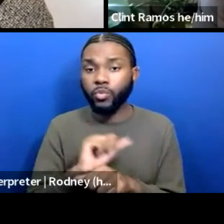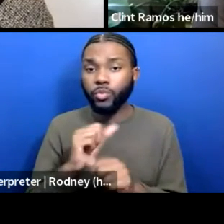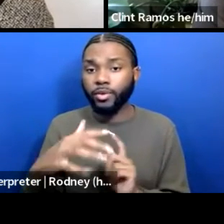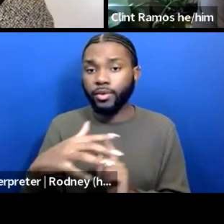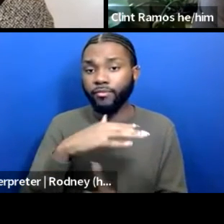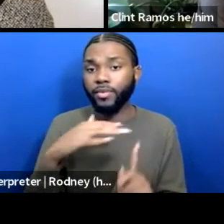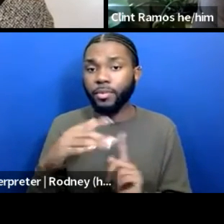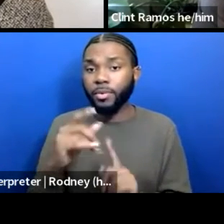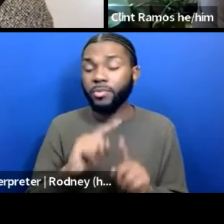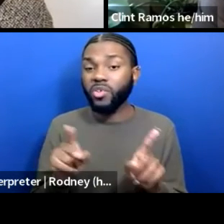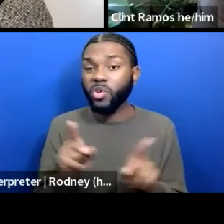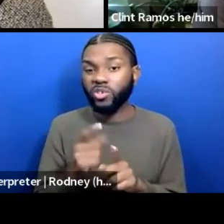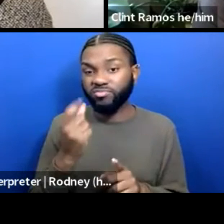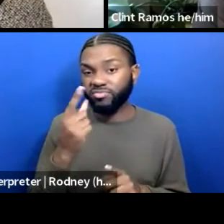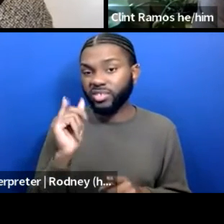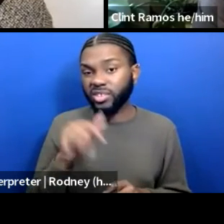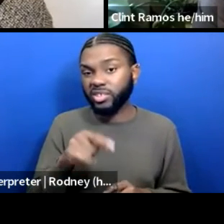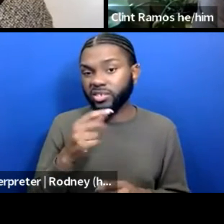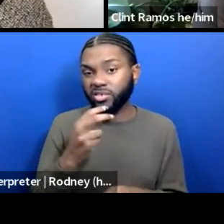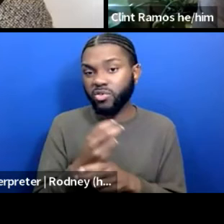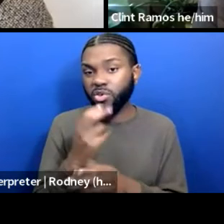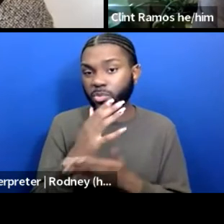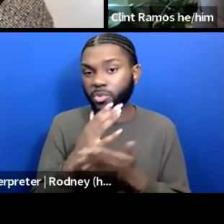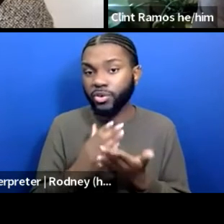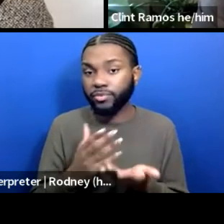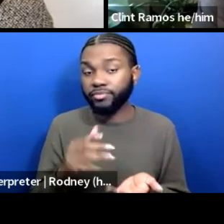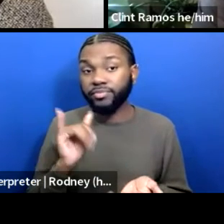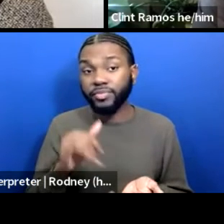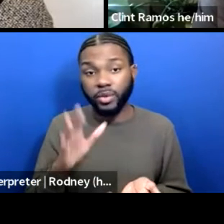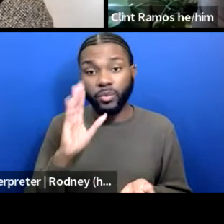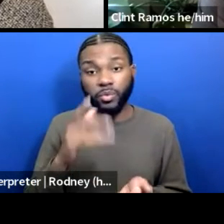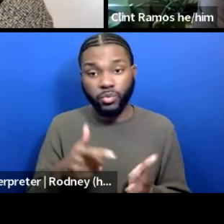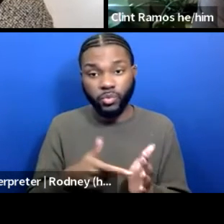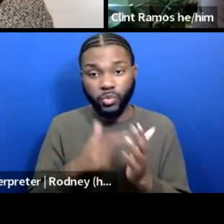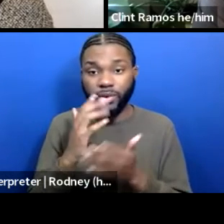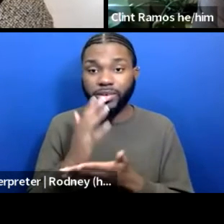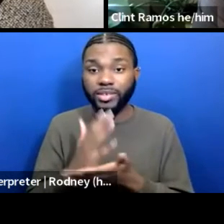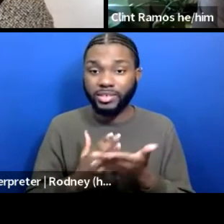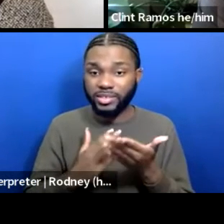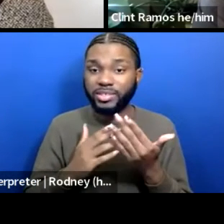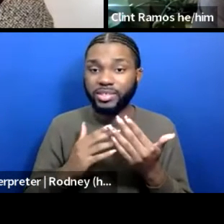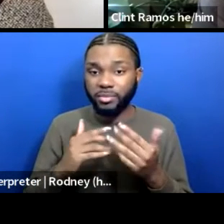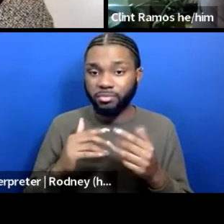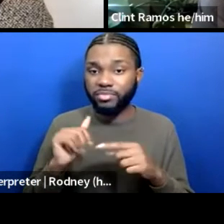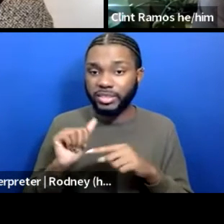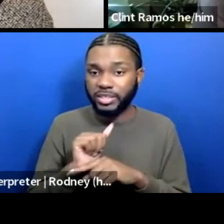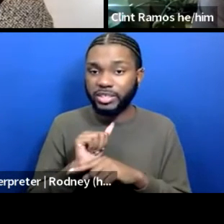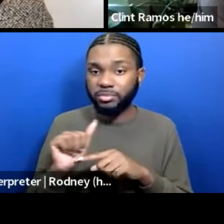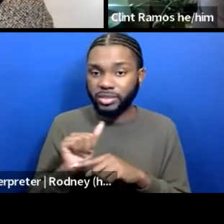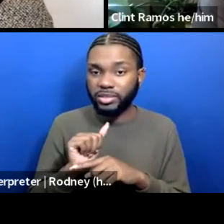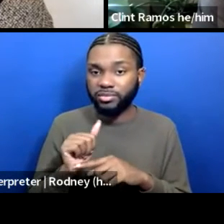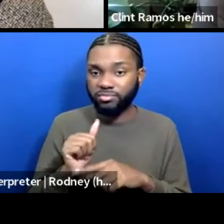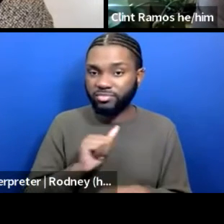this is the hard part. It's going to require some discipline on us, too. And that,